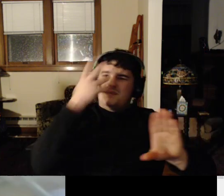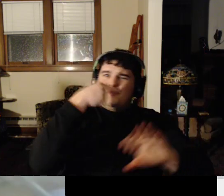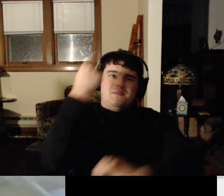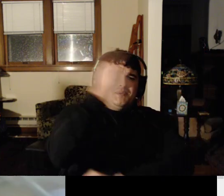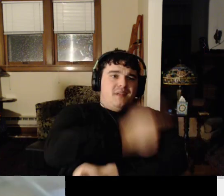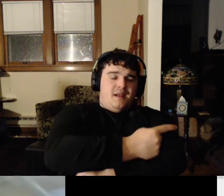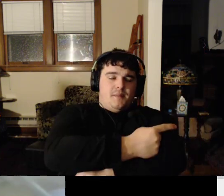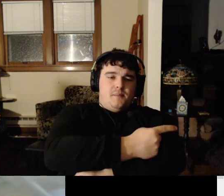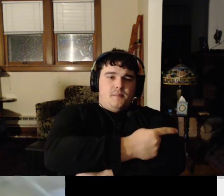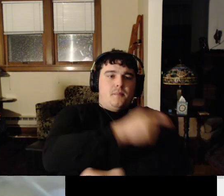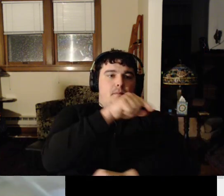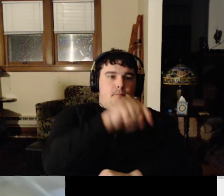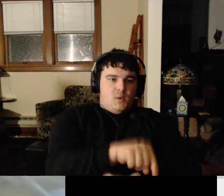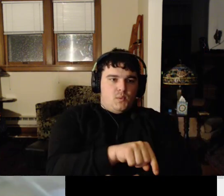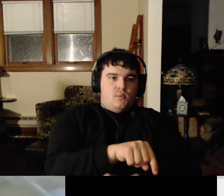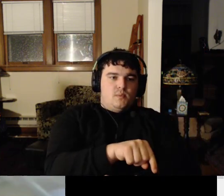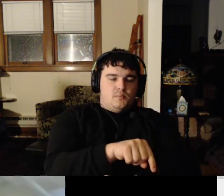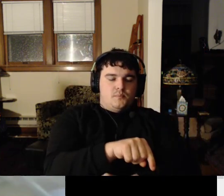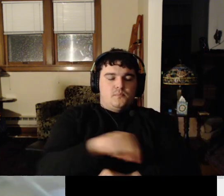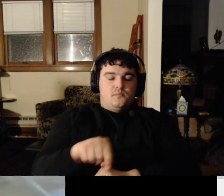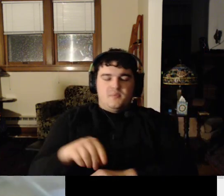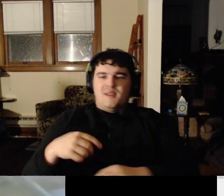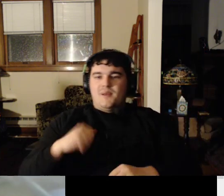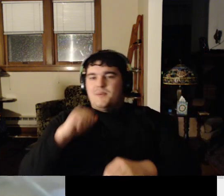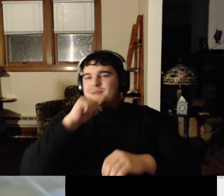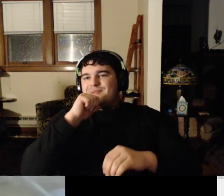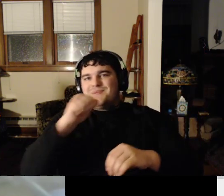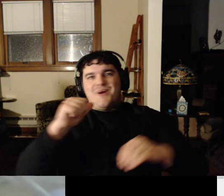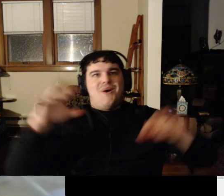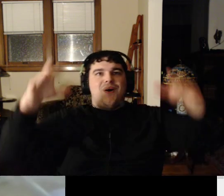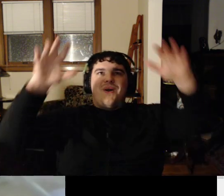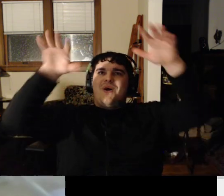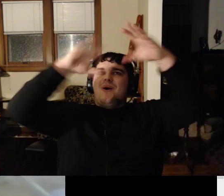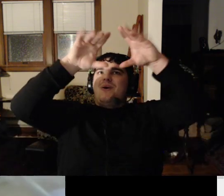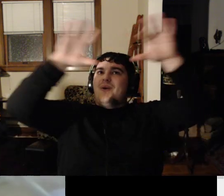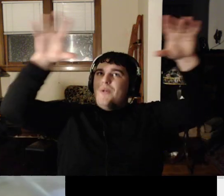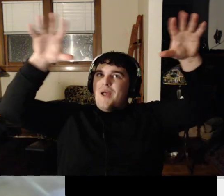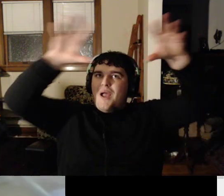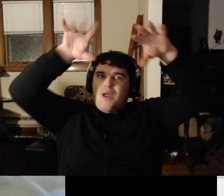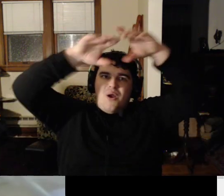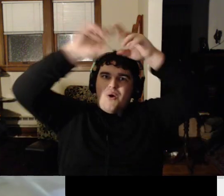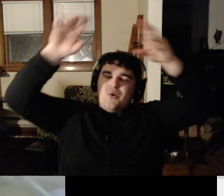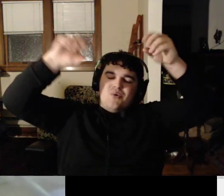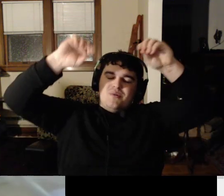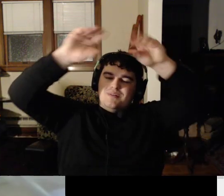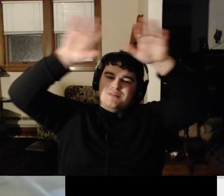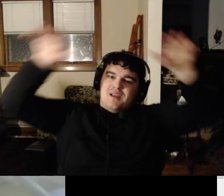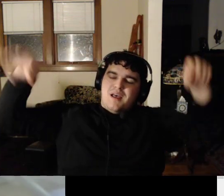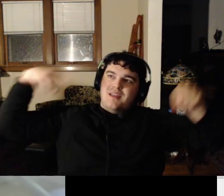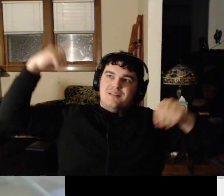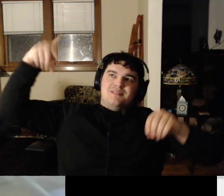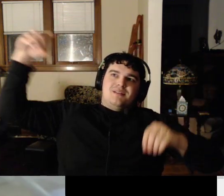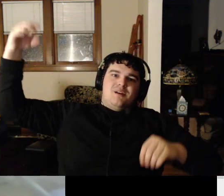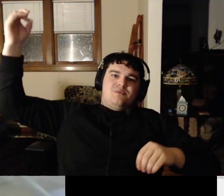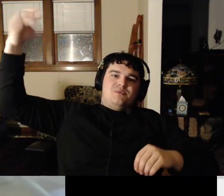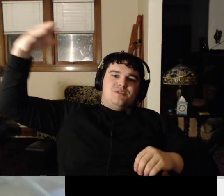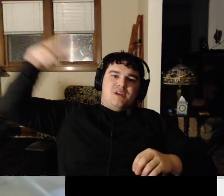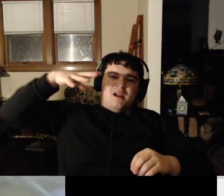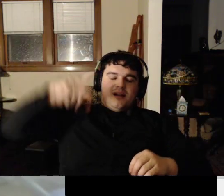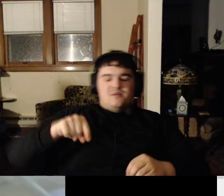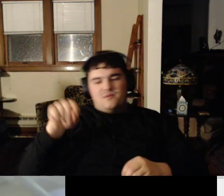day. Period. There was not a cloud in the sky and the sun was shining. Period.